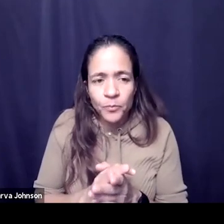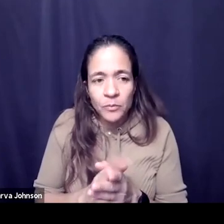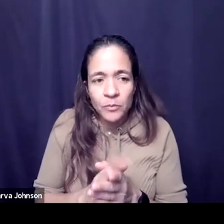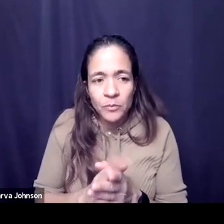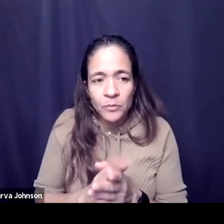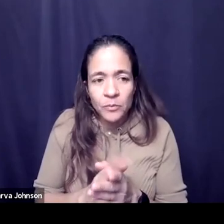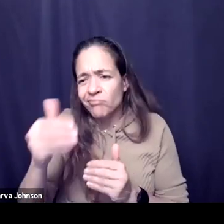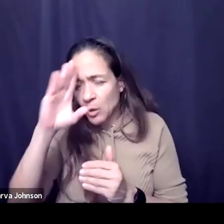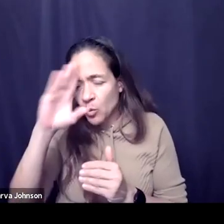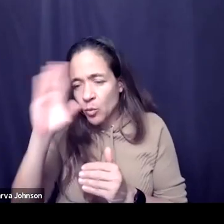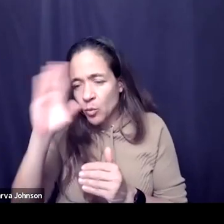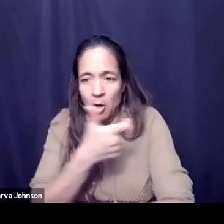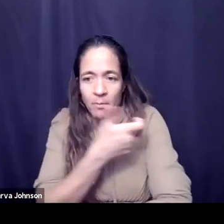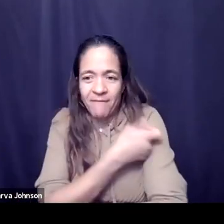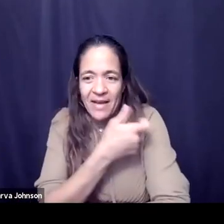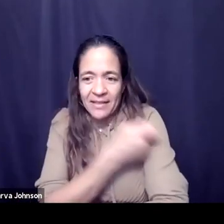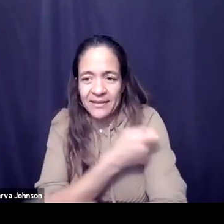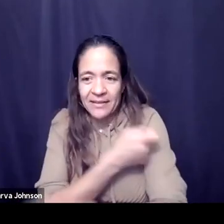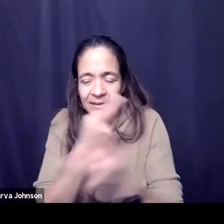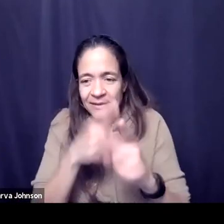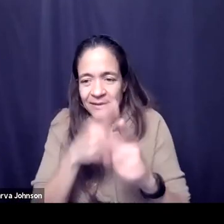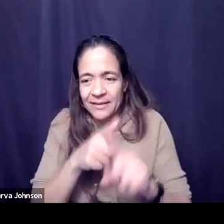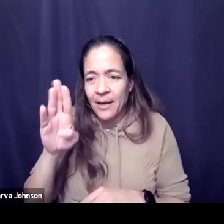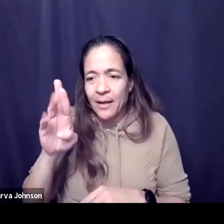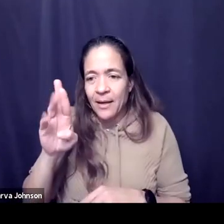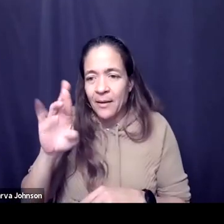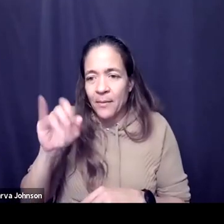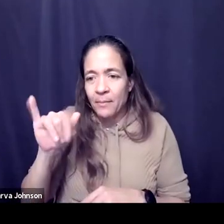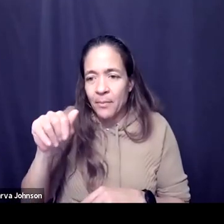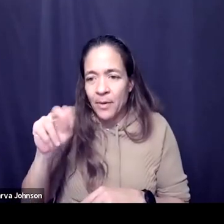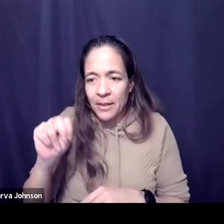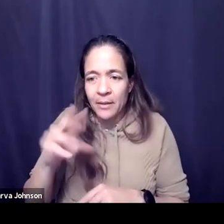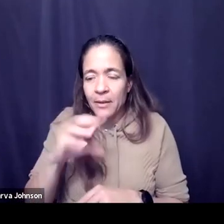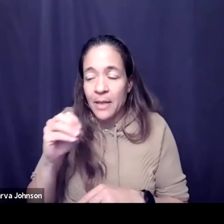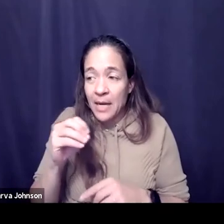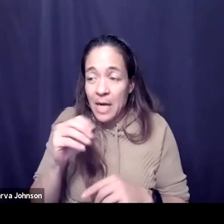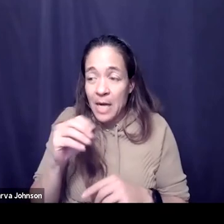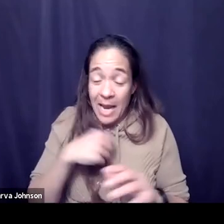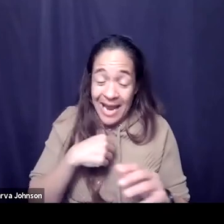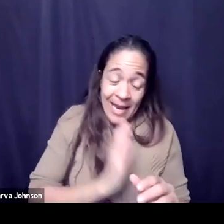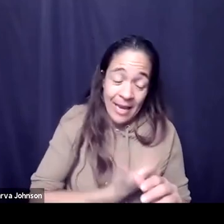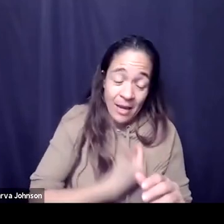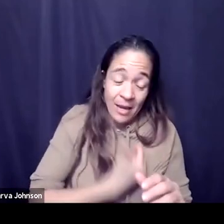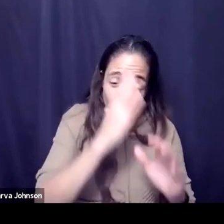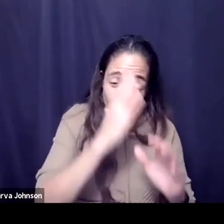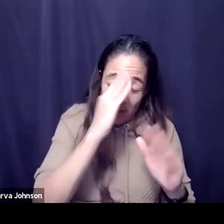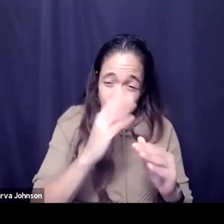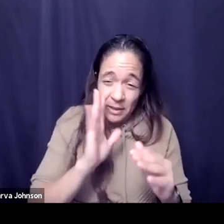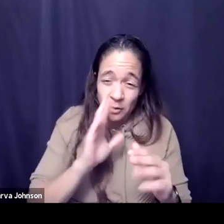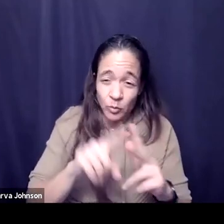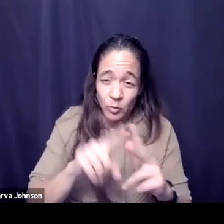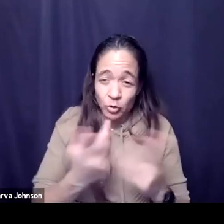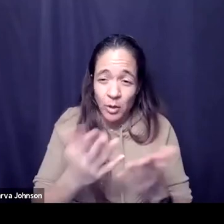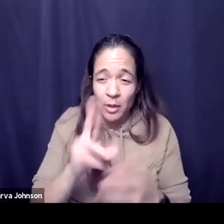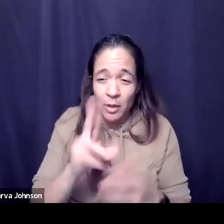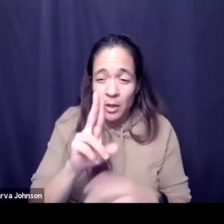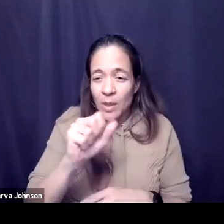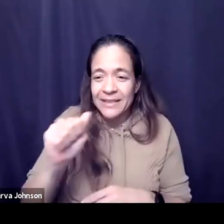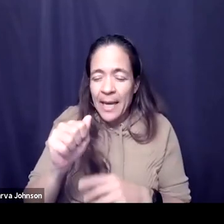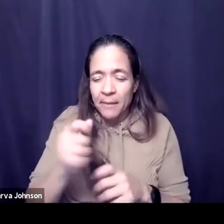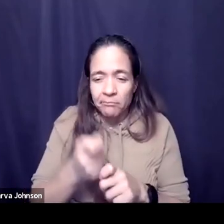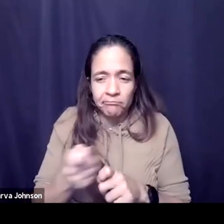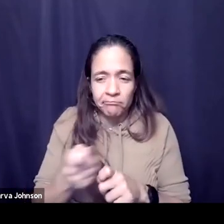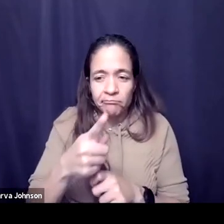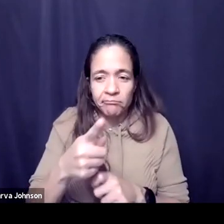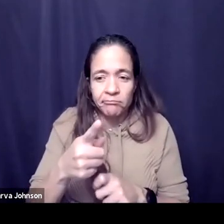administered in britain and maybe a few other places now our expectation is it'll start to occur in the united states maybe sometime after the turn of the year but